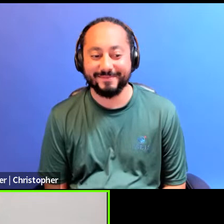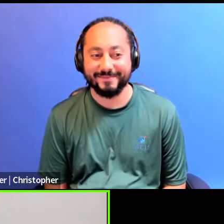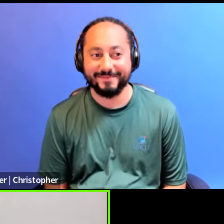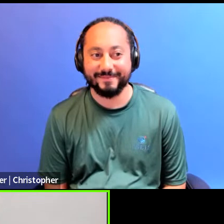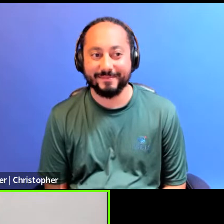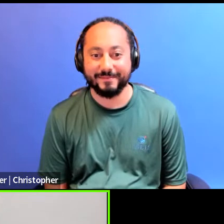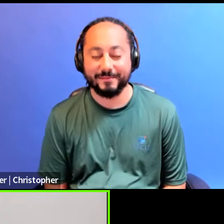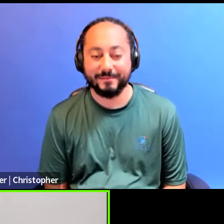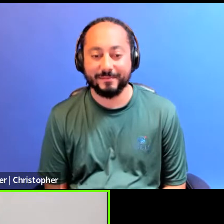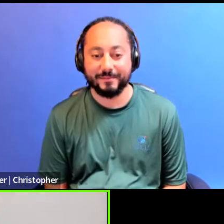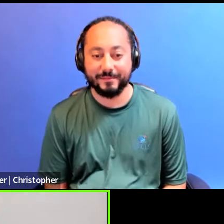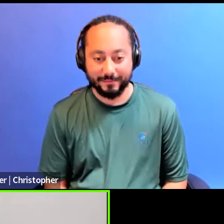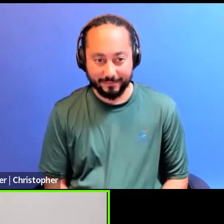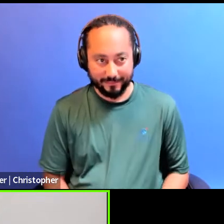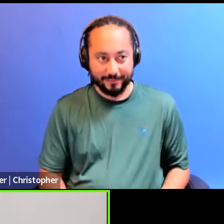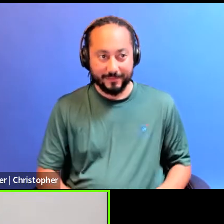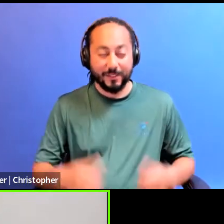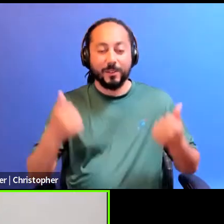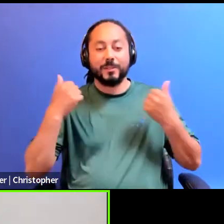We'll try it with the unmute.